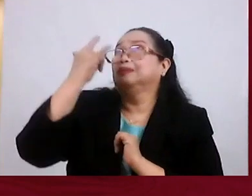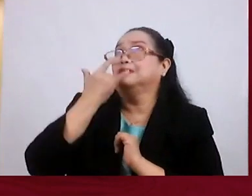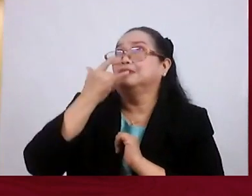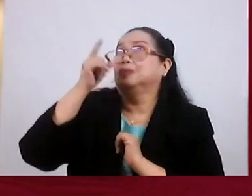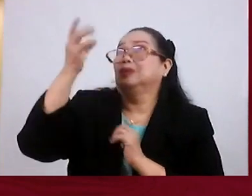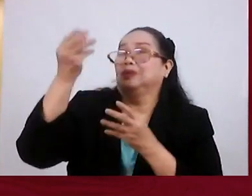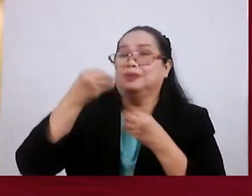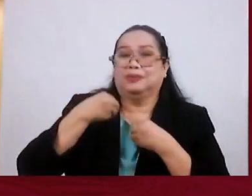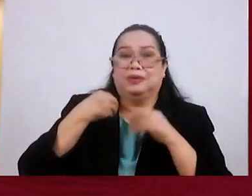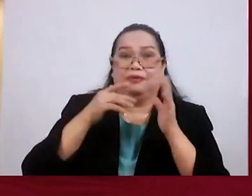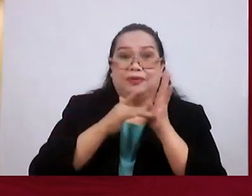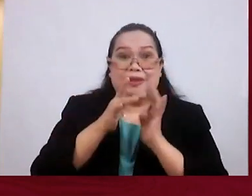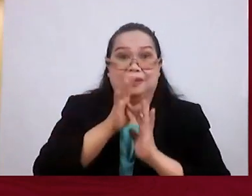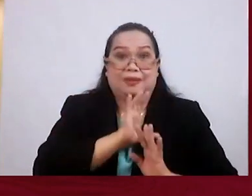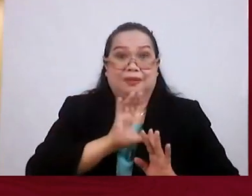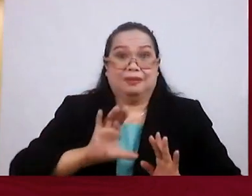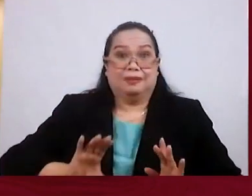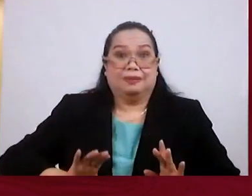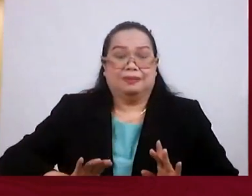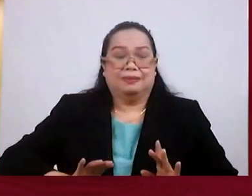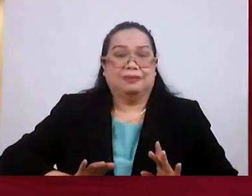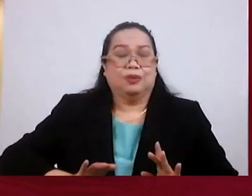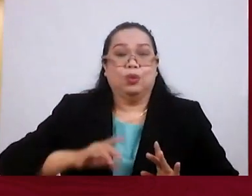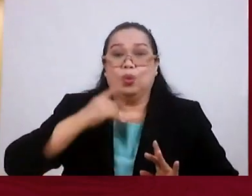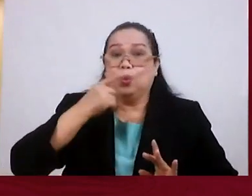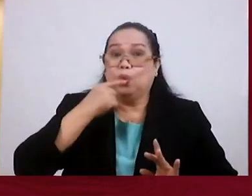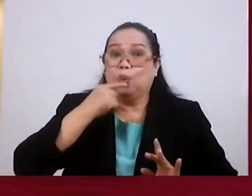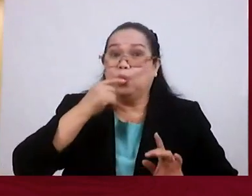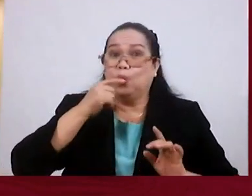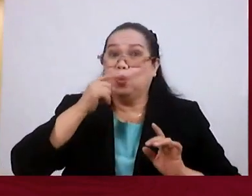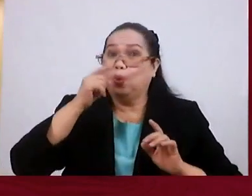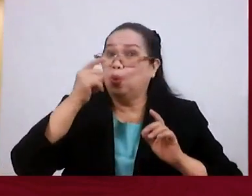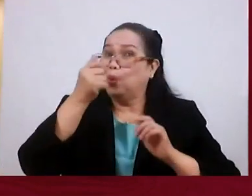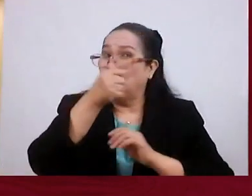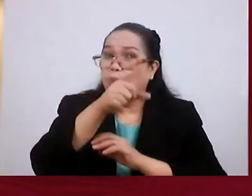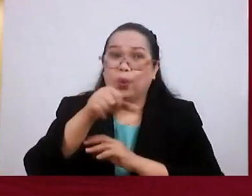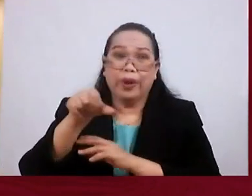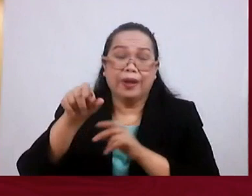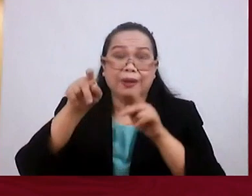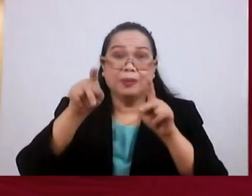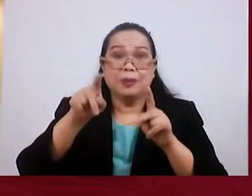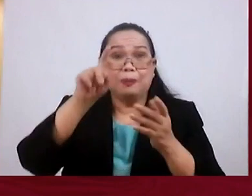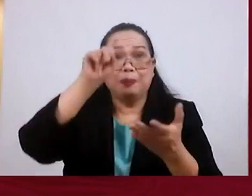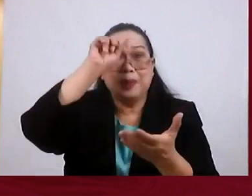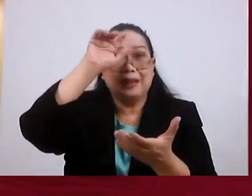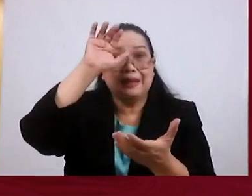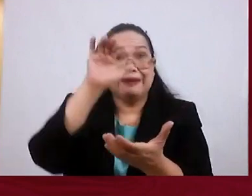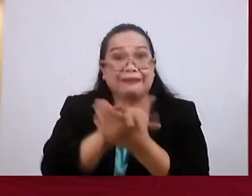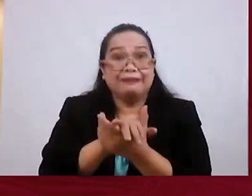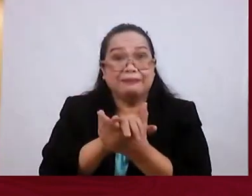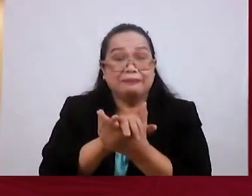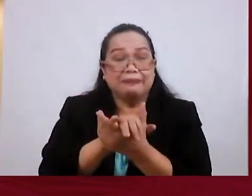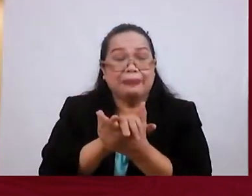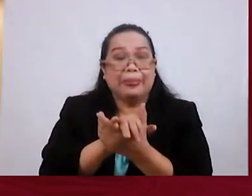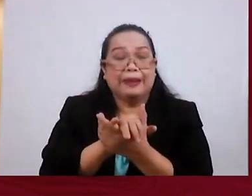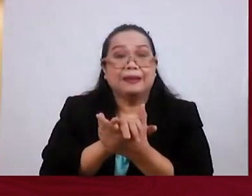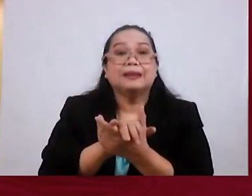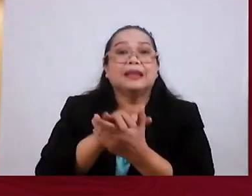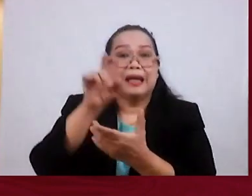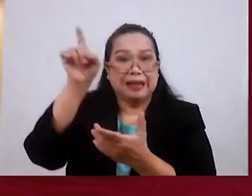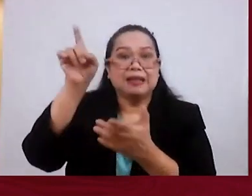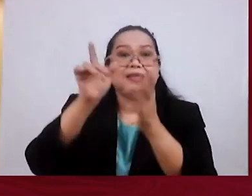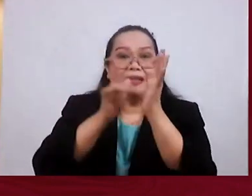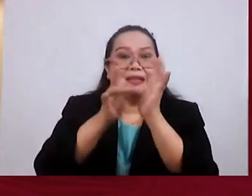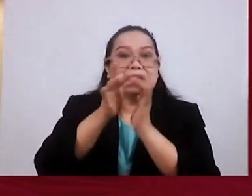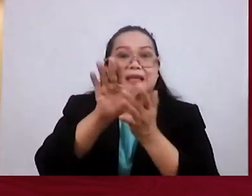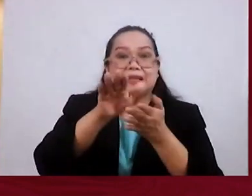gave Jesus Christ That whoever Believes In him What does That mean To believe He died On